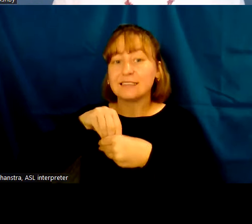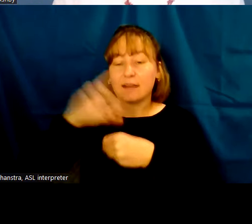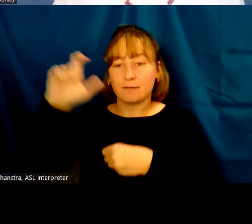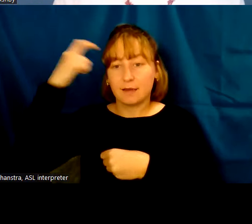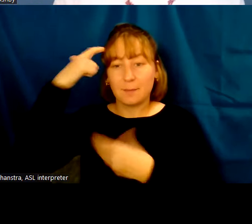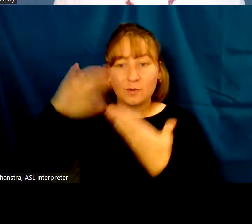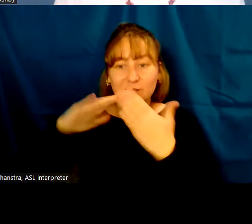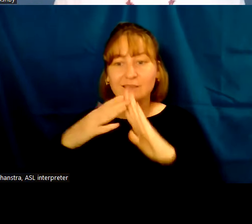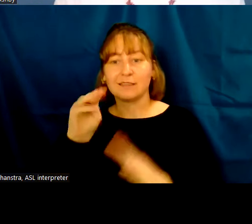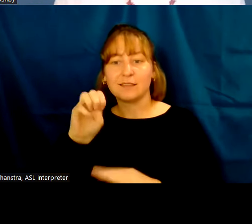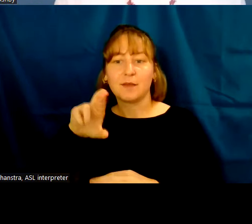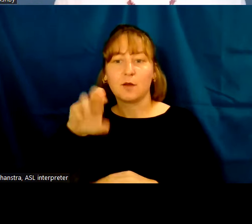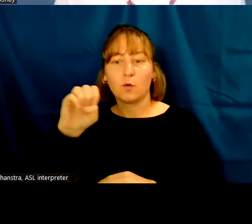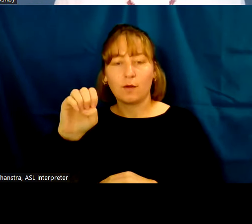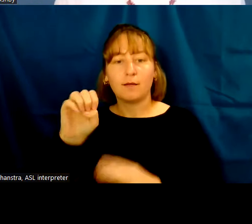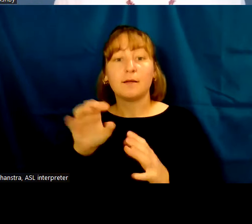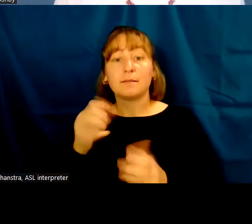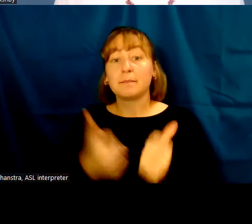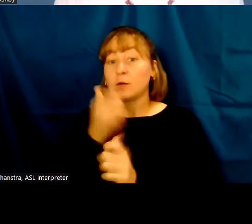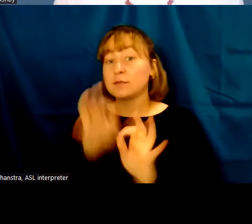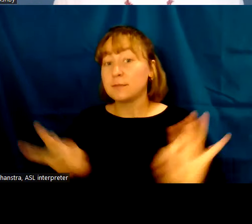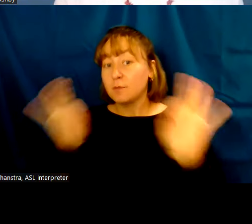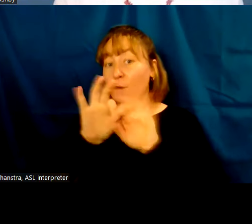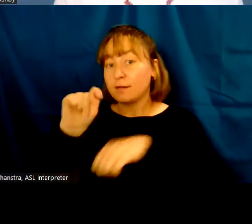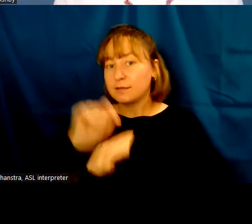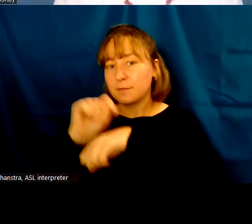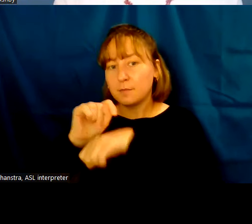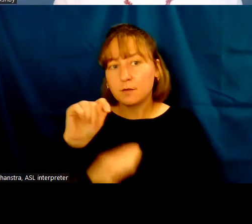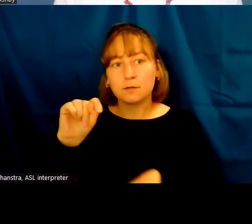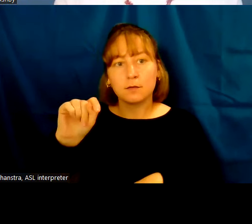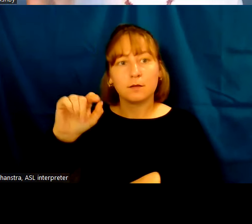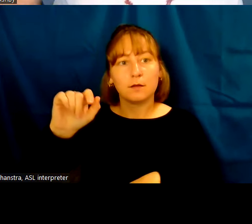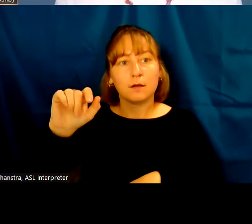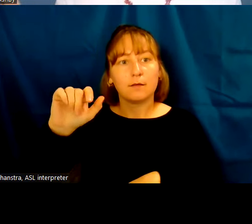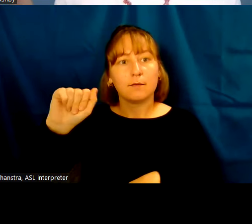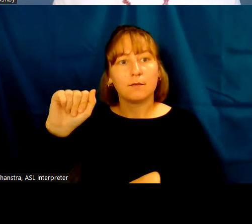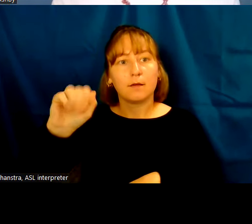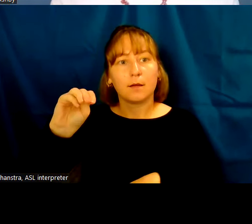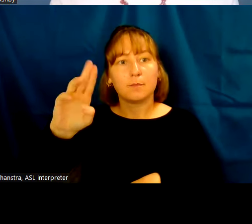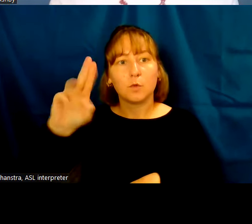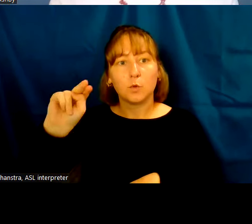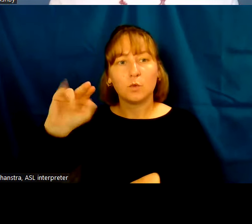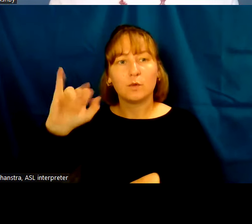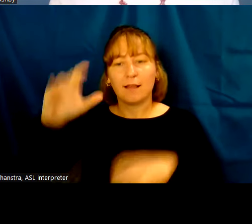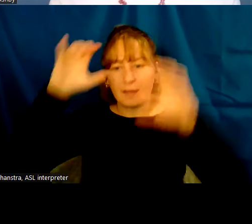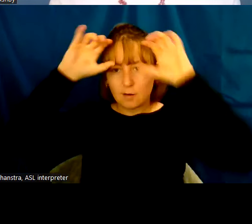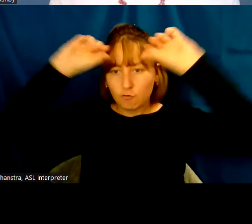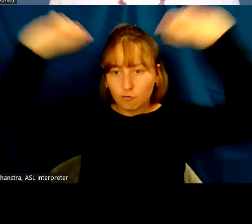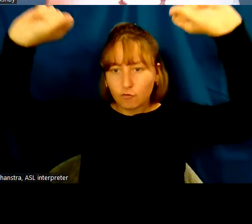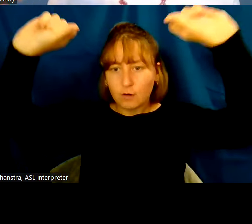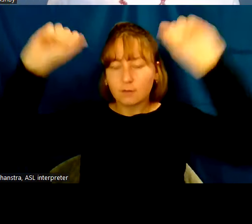city of Meroe, most importantly, the temple of Amun, that ram-headed god, who is the supreme god for